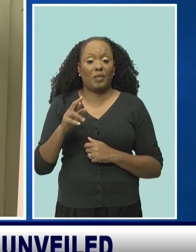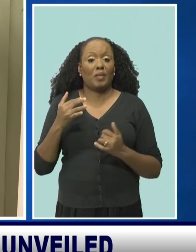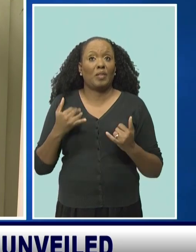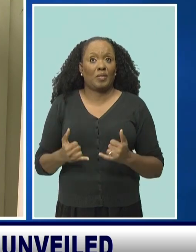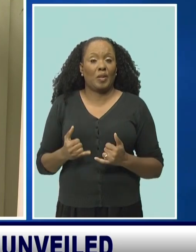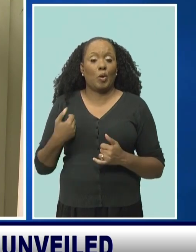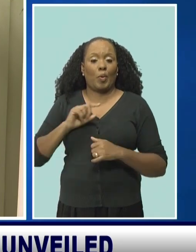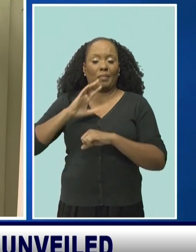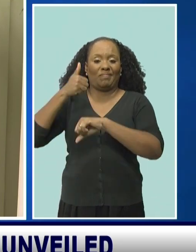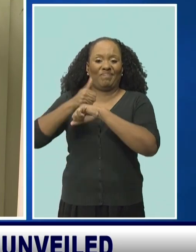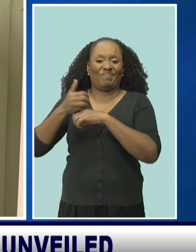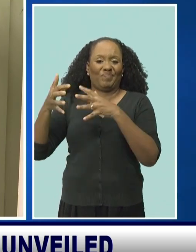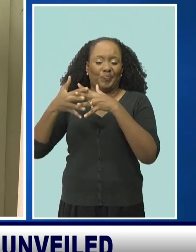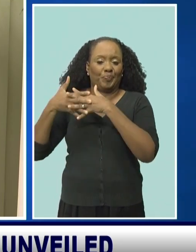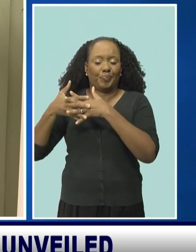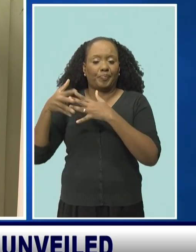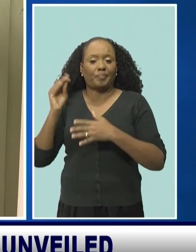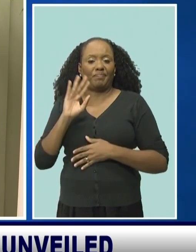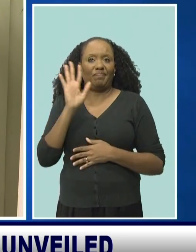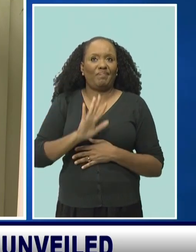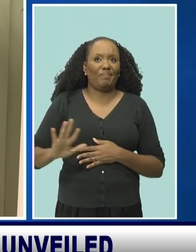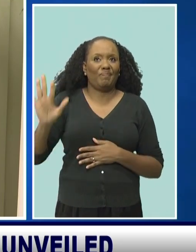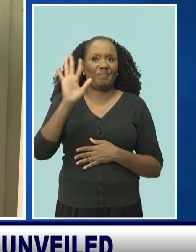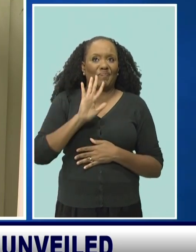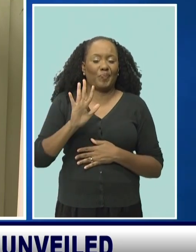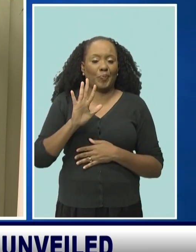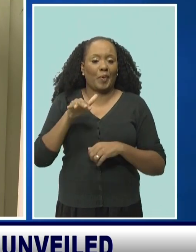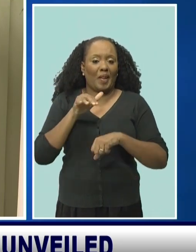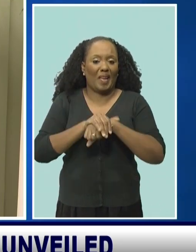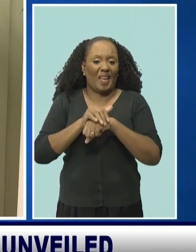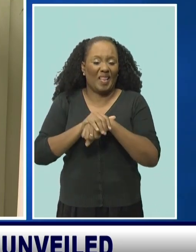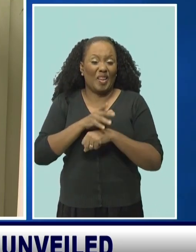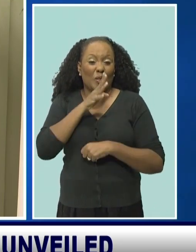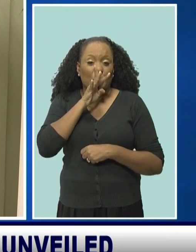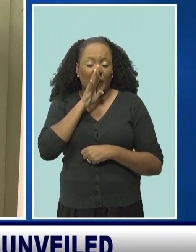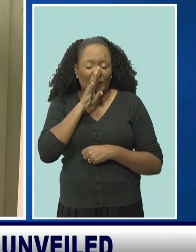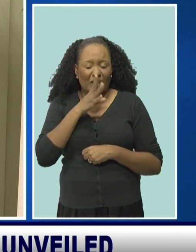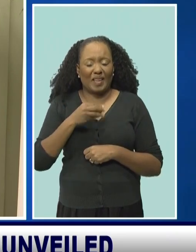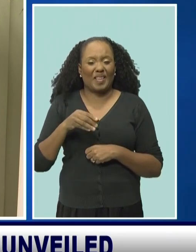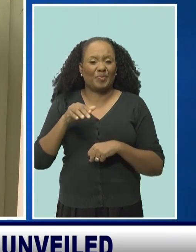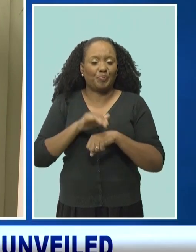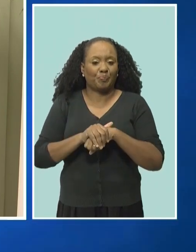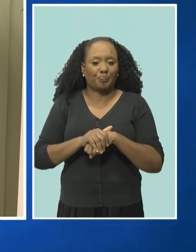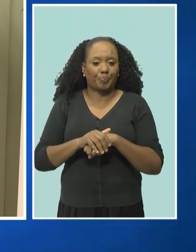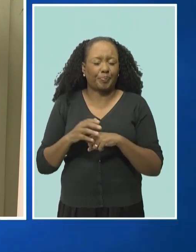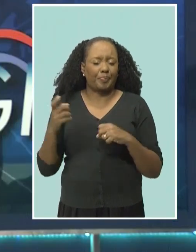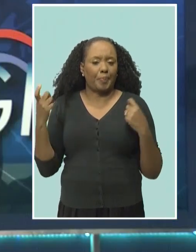North America and across the English and Spanish-speaking Caribbean.